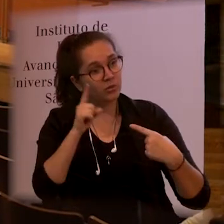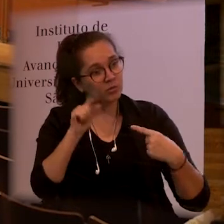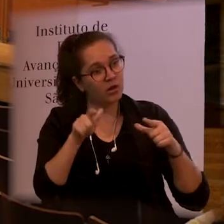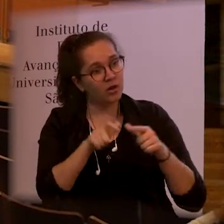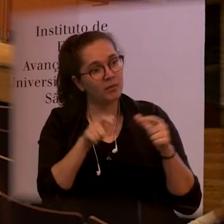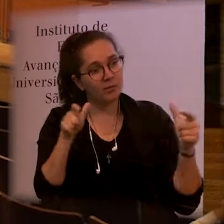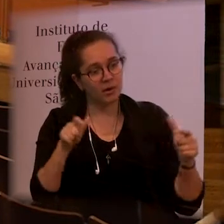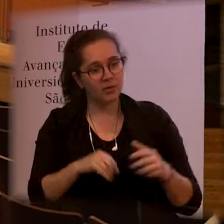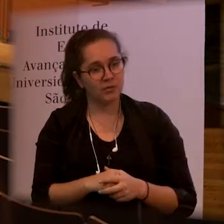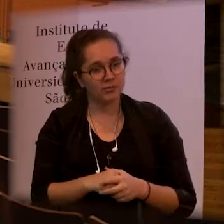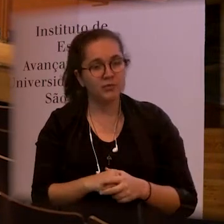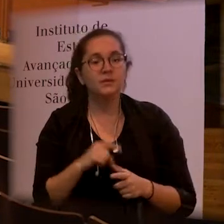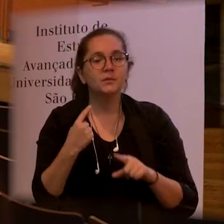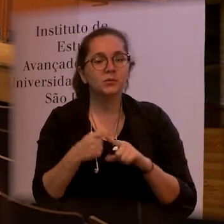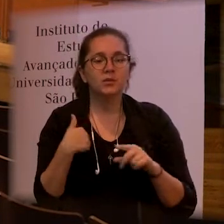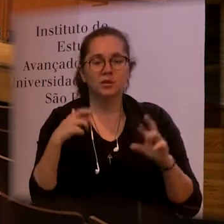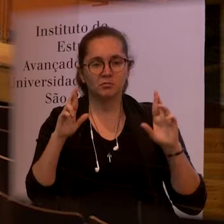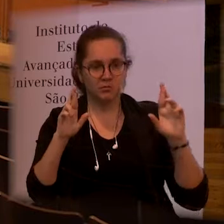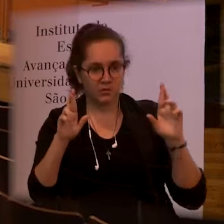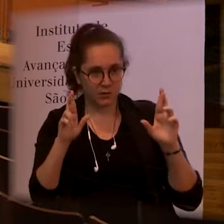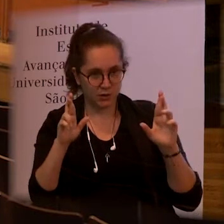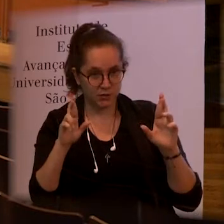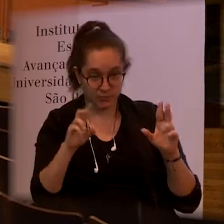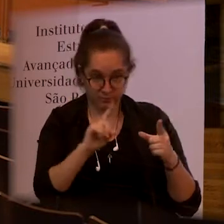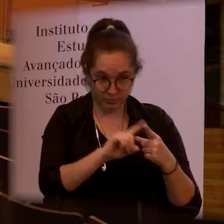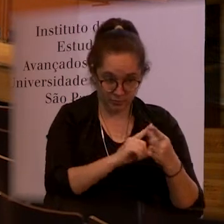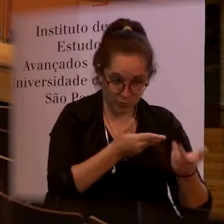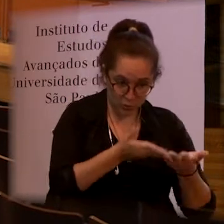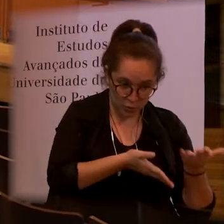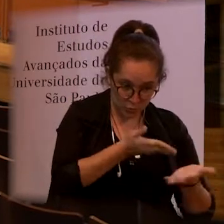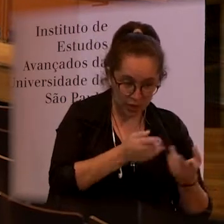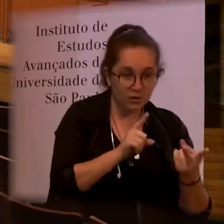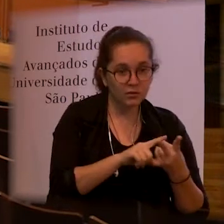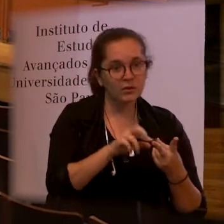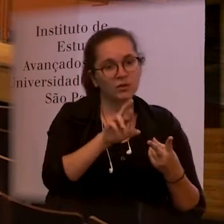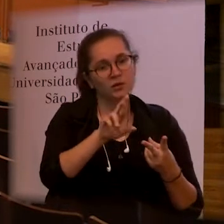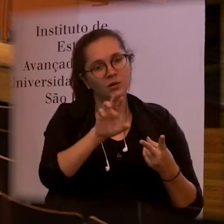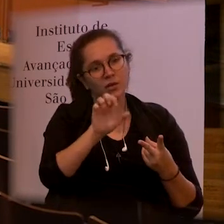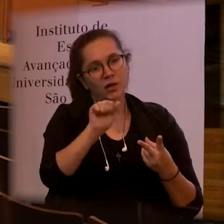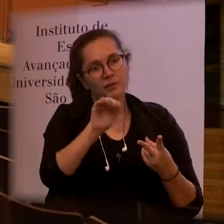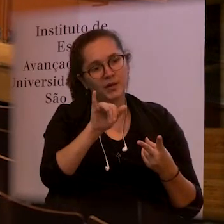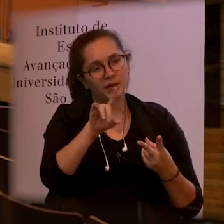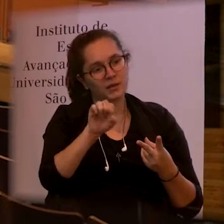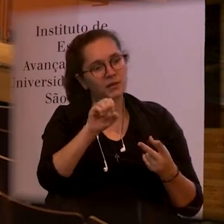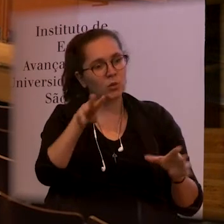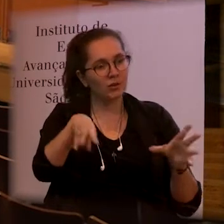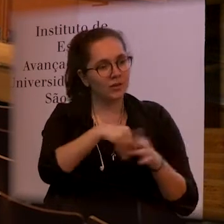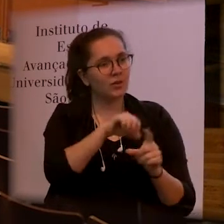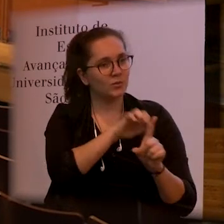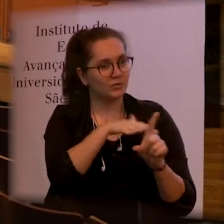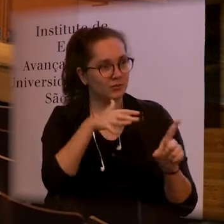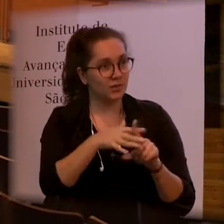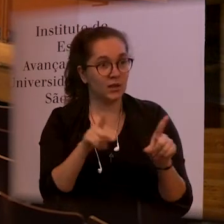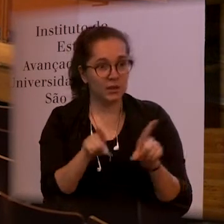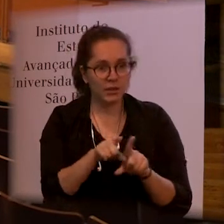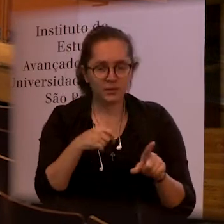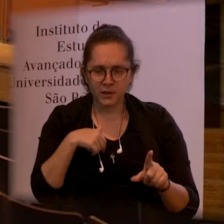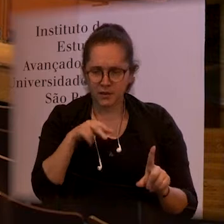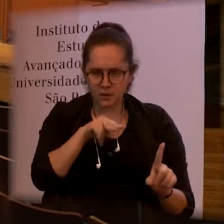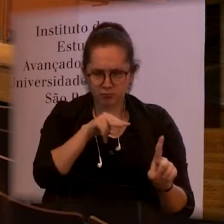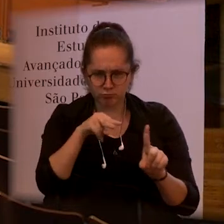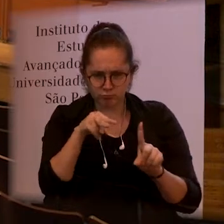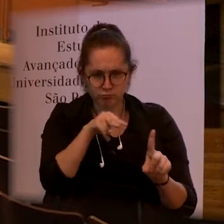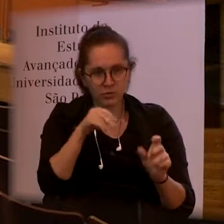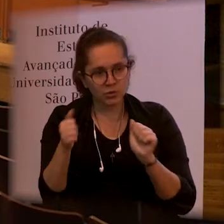high challenges when in the perspective of the care of the rehabilitation of the community of this very